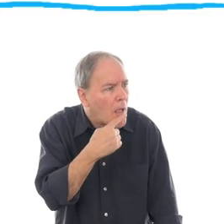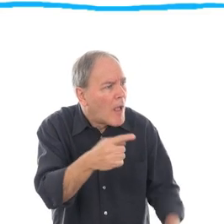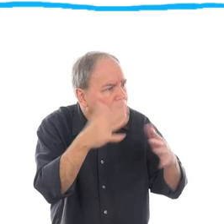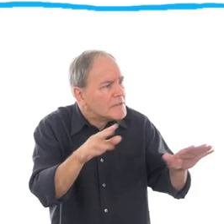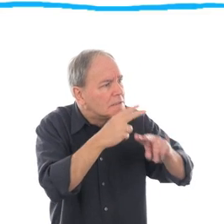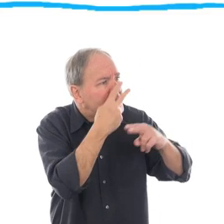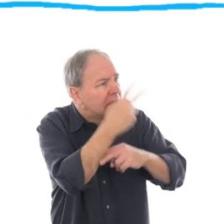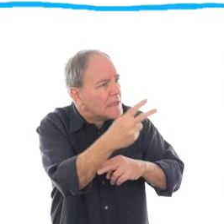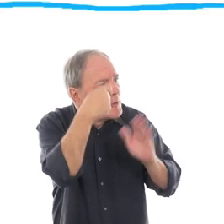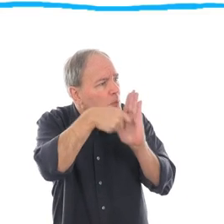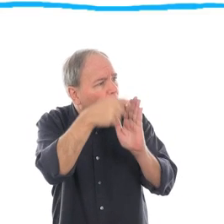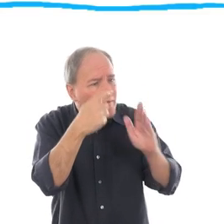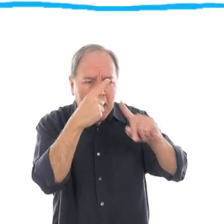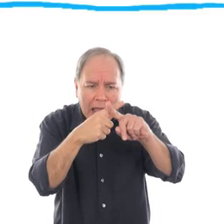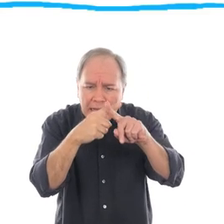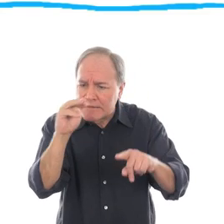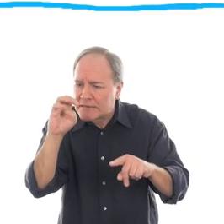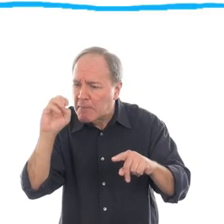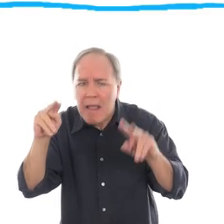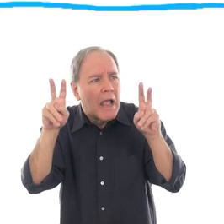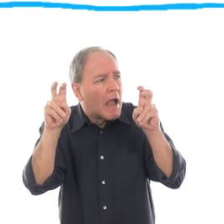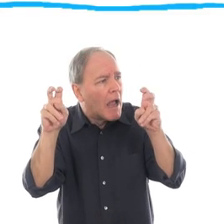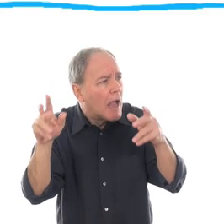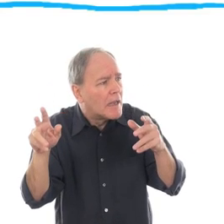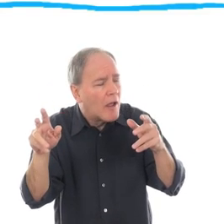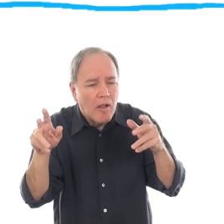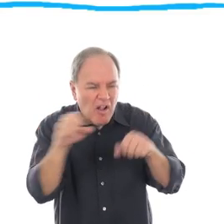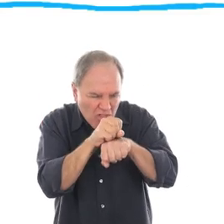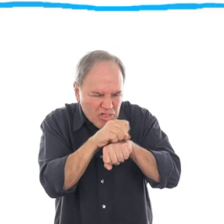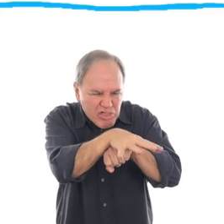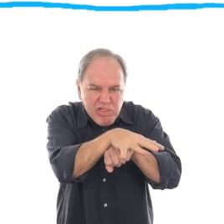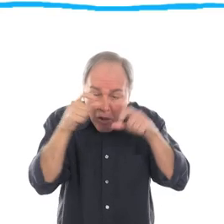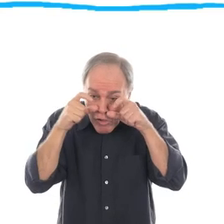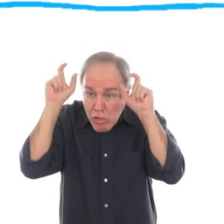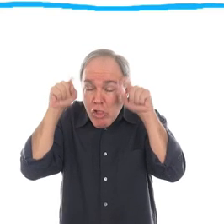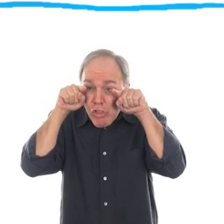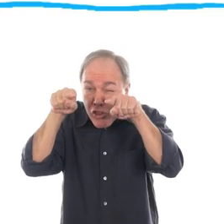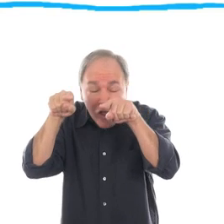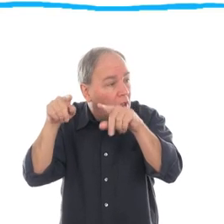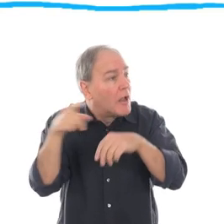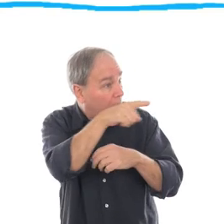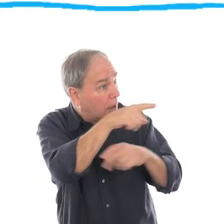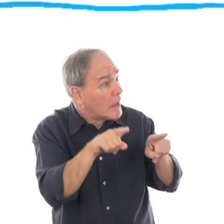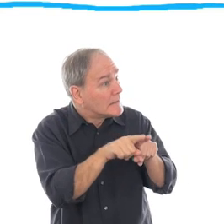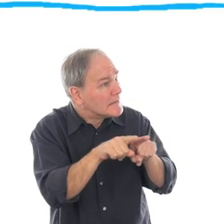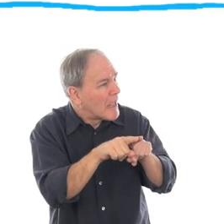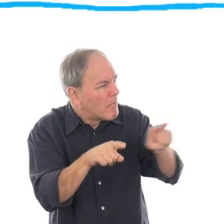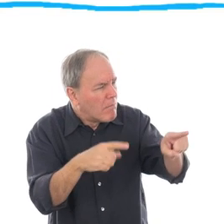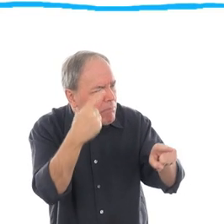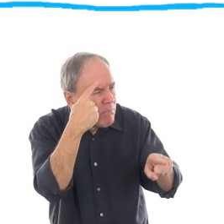was like, Have seen X-Men? And you're like a mutant because, you know, I think that your bones must have